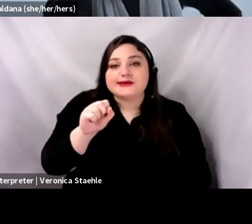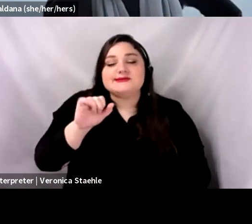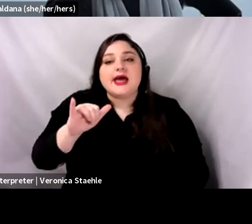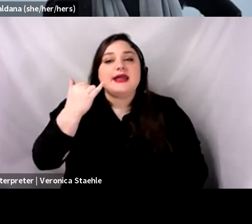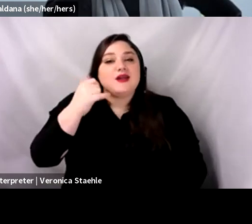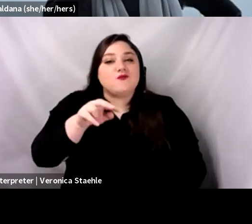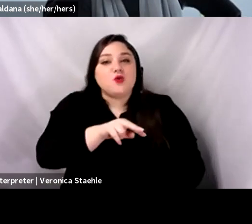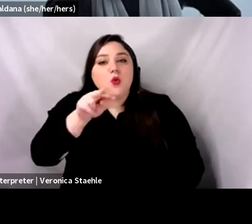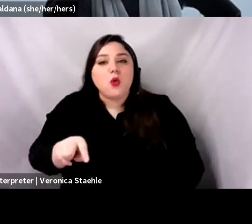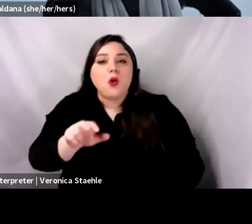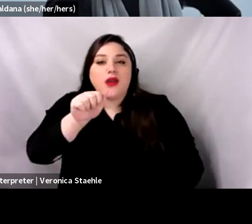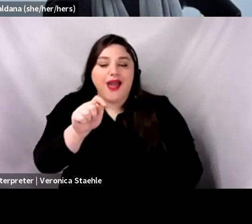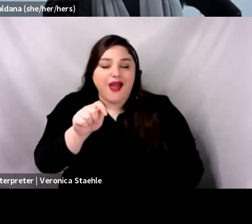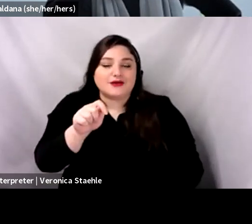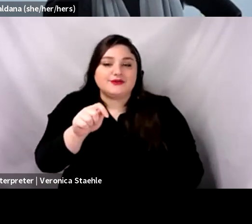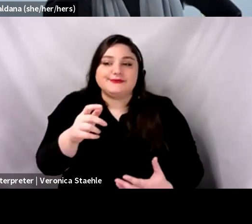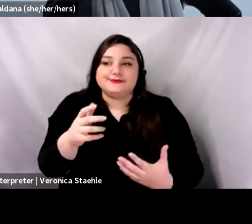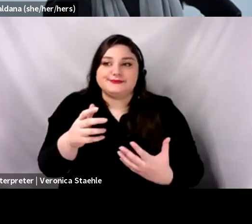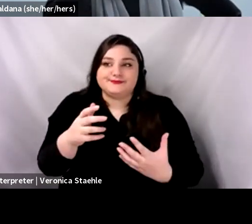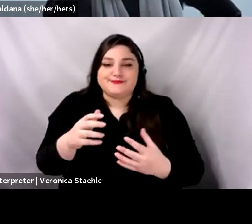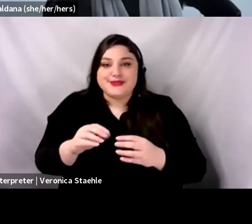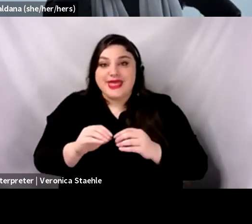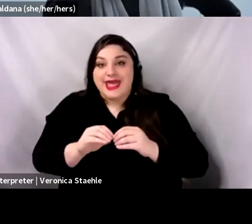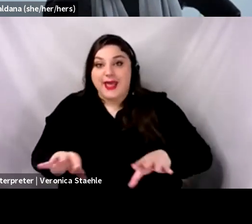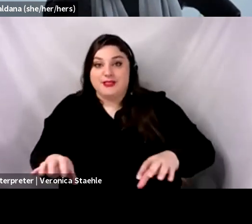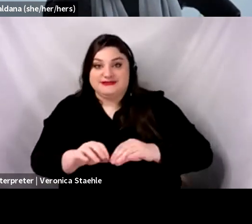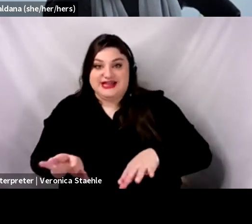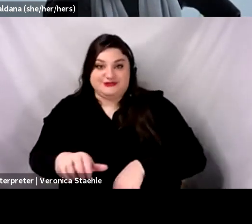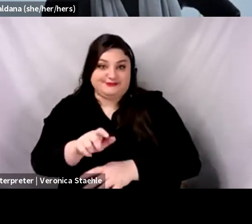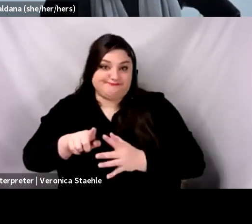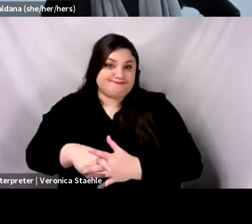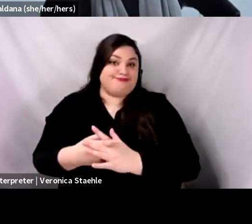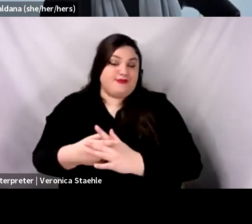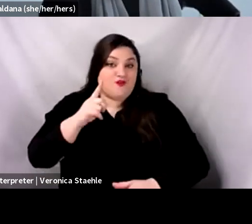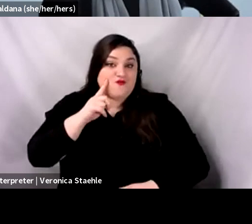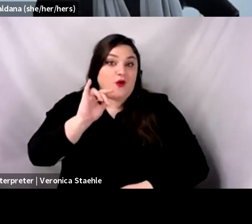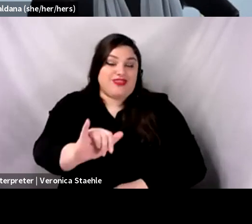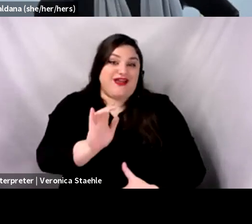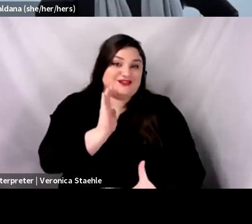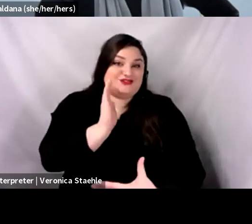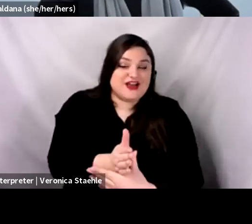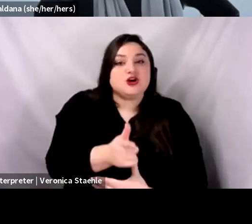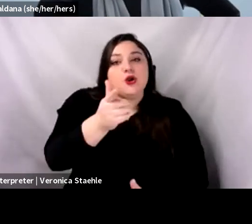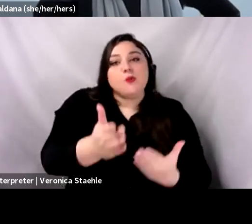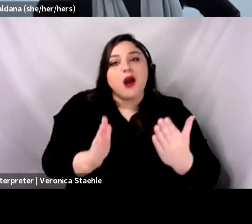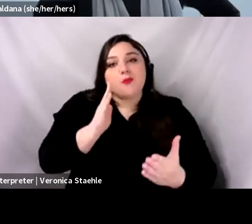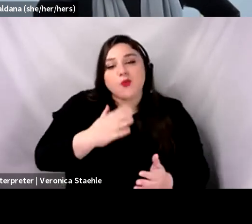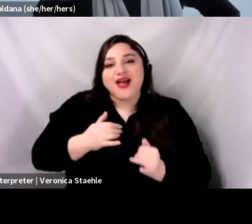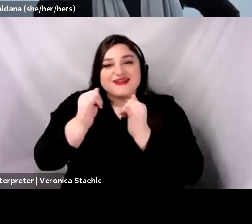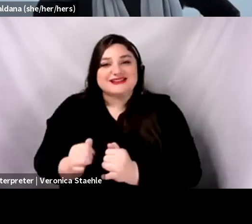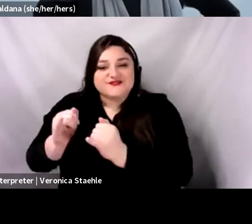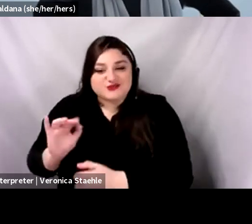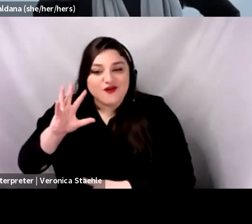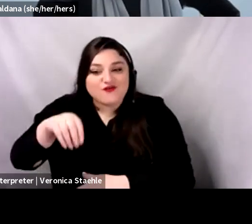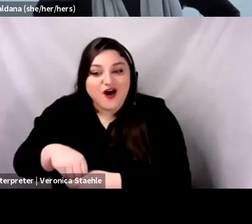the implementation, you know, of the intervention, you know, there might be individuals that are involved. So you might have a unit clerk, you